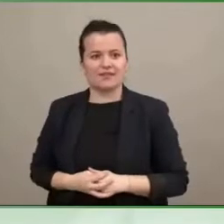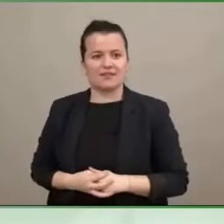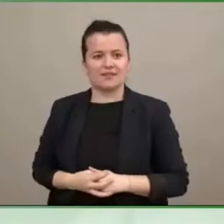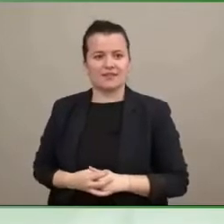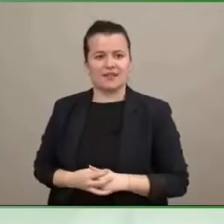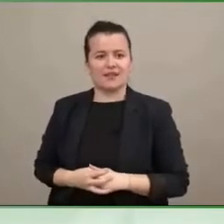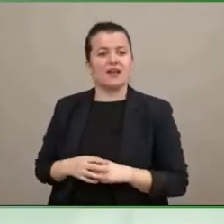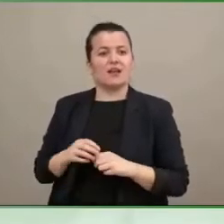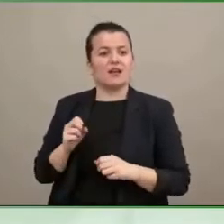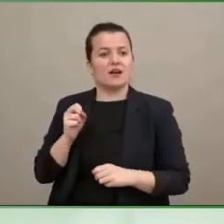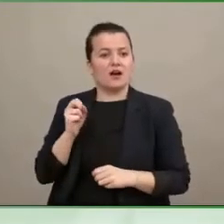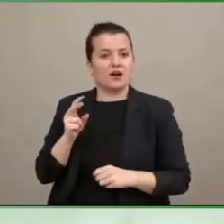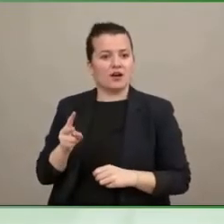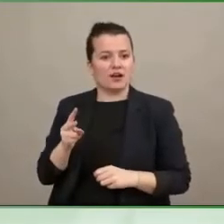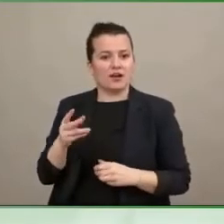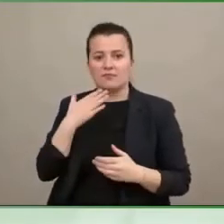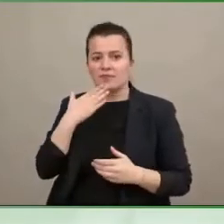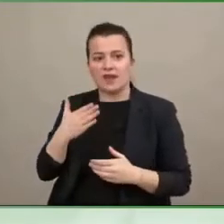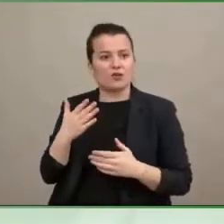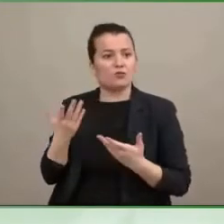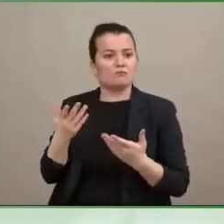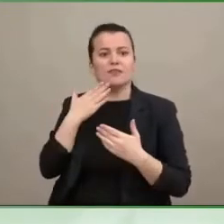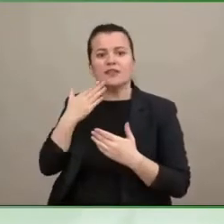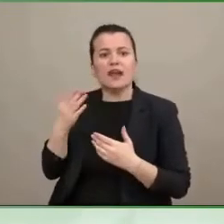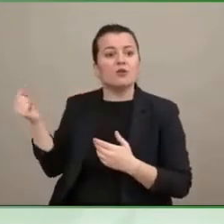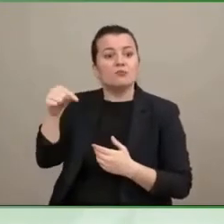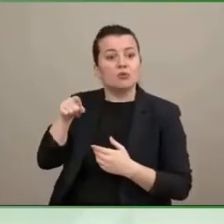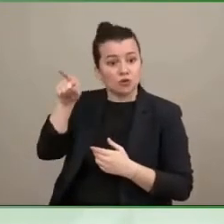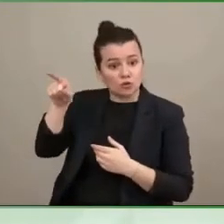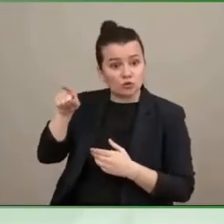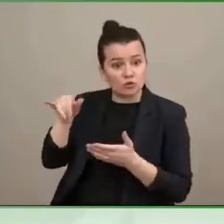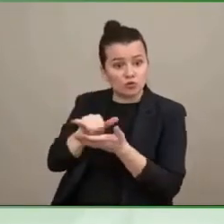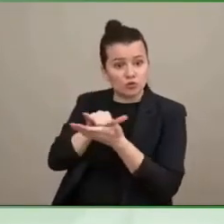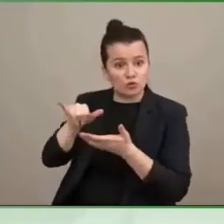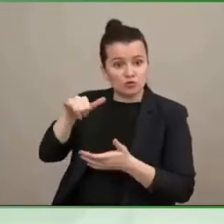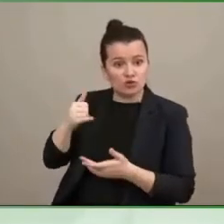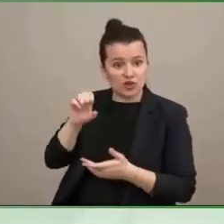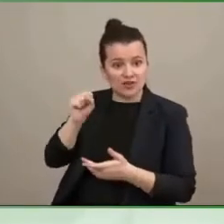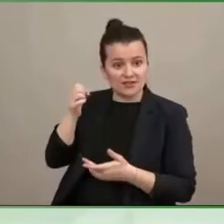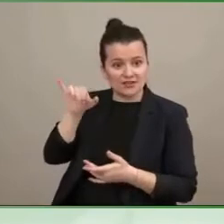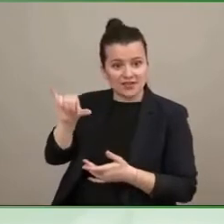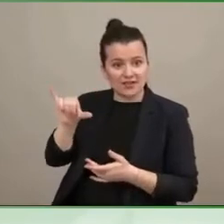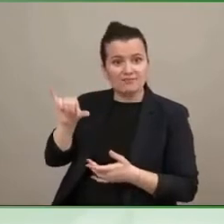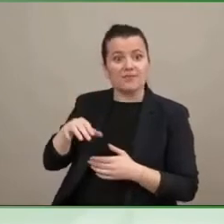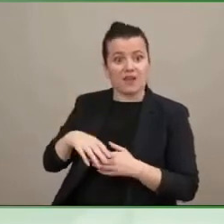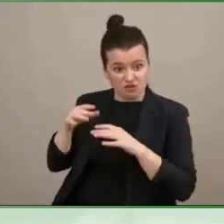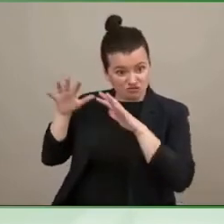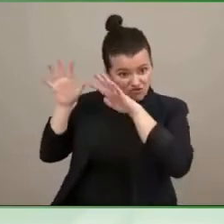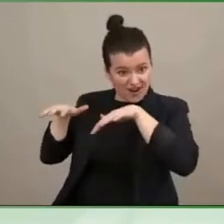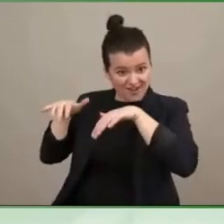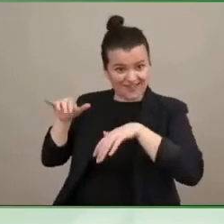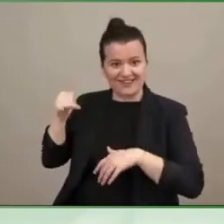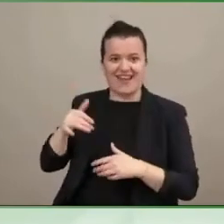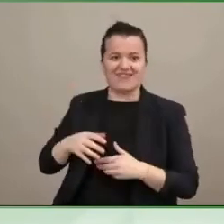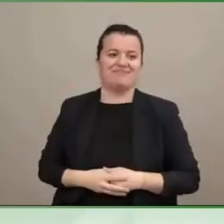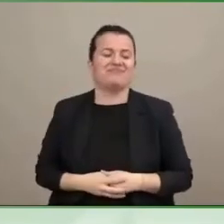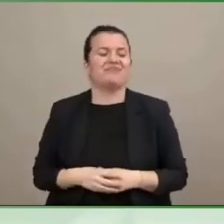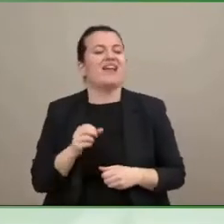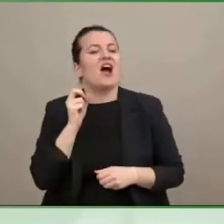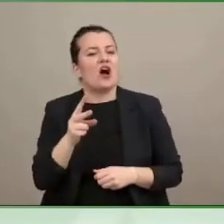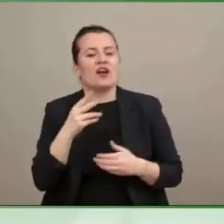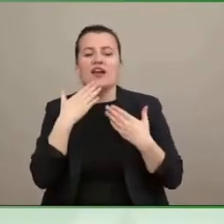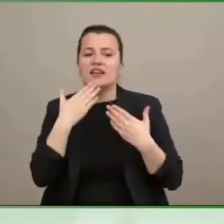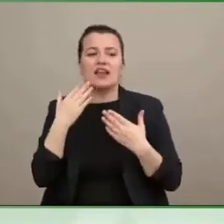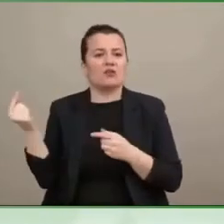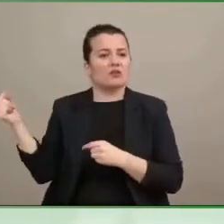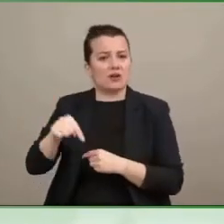on the meat of our discussion, could you please tell, particularly for our viewers, a wee bit about the Kessler Foundation and